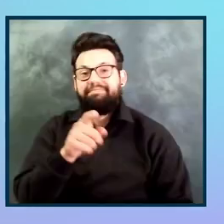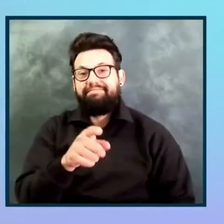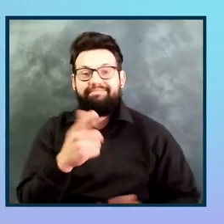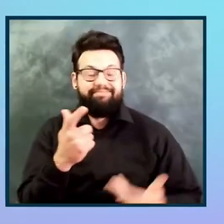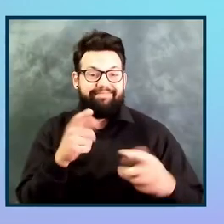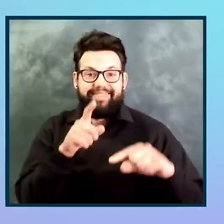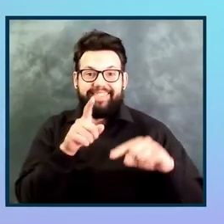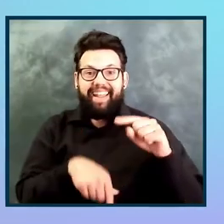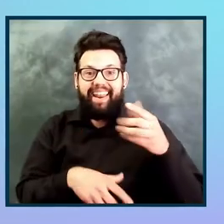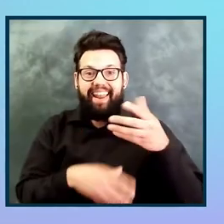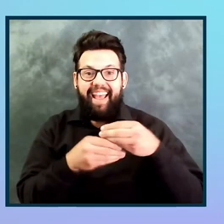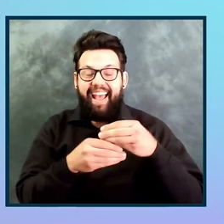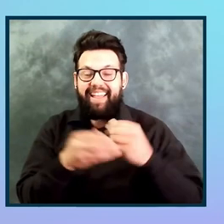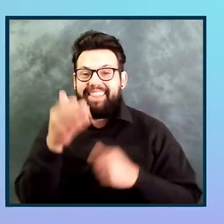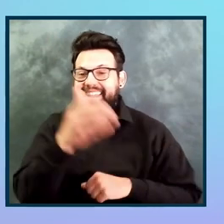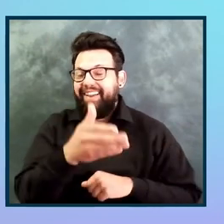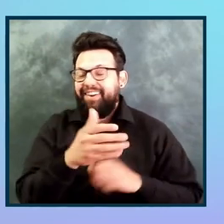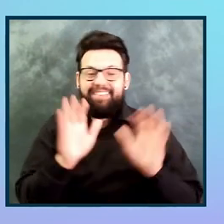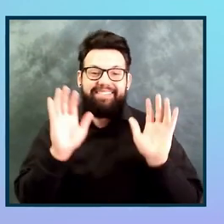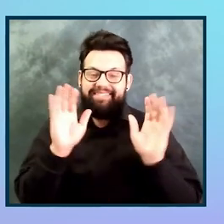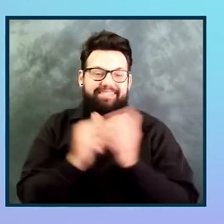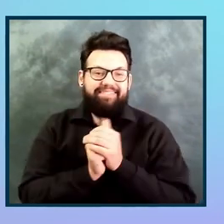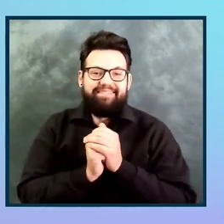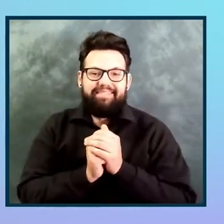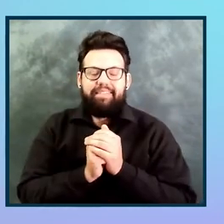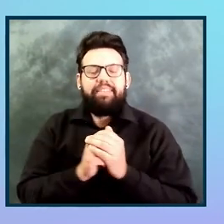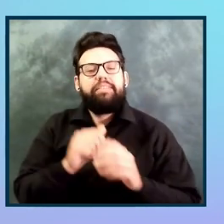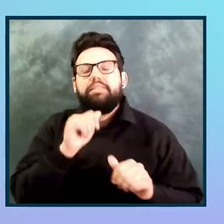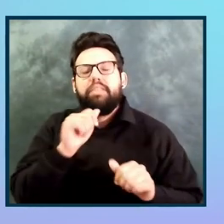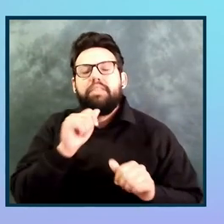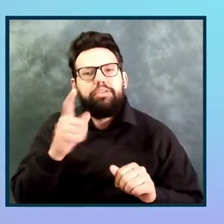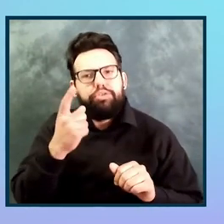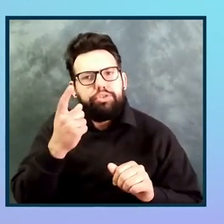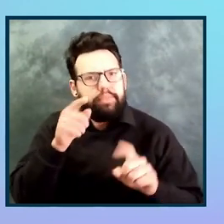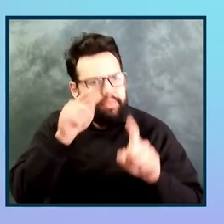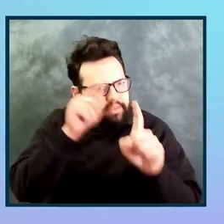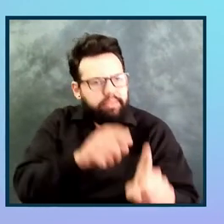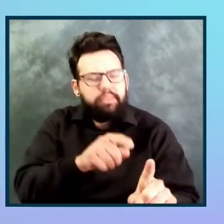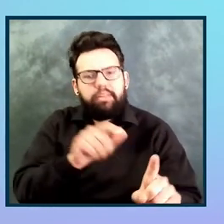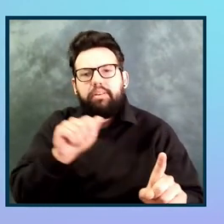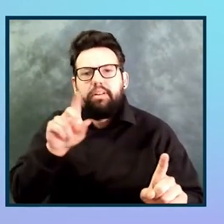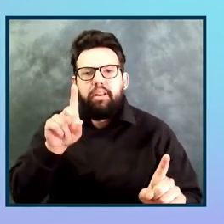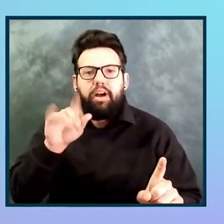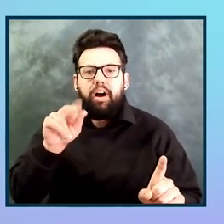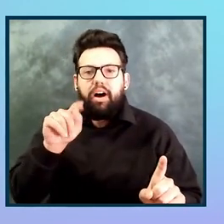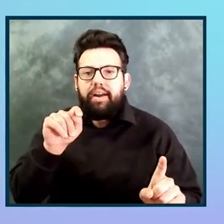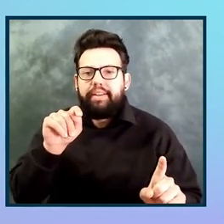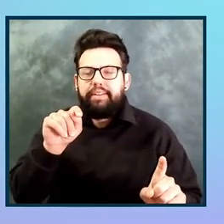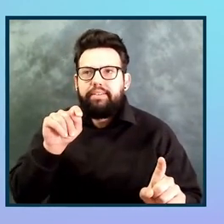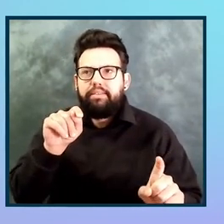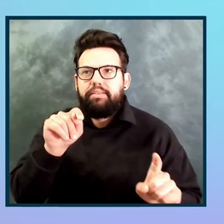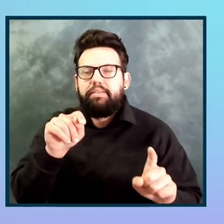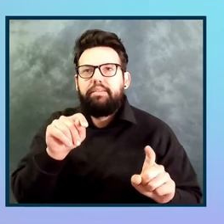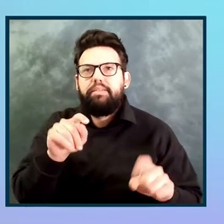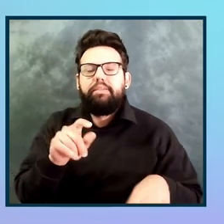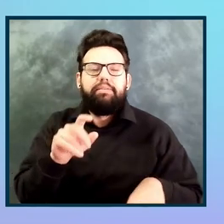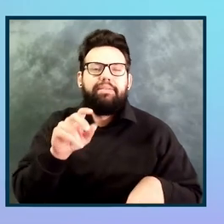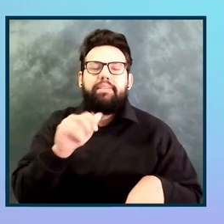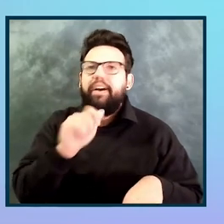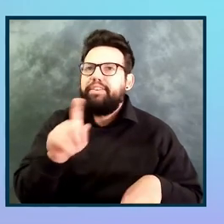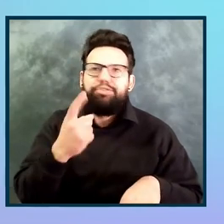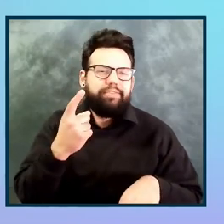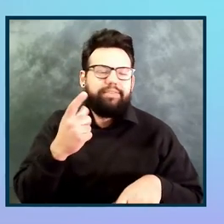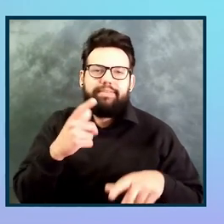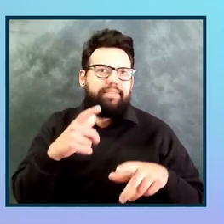I think one thing that's important to note is it's not just about the audit. There's also, as you call it, assistive technology acceptance testing or screen reader acceptance